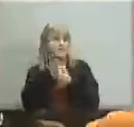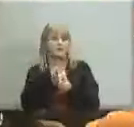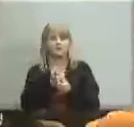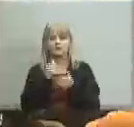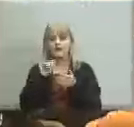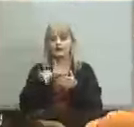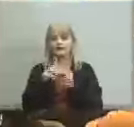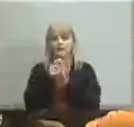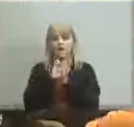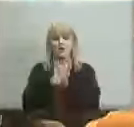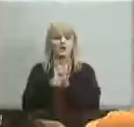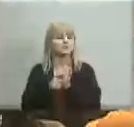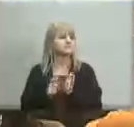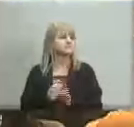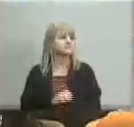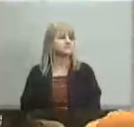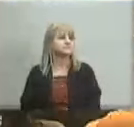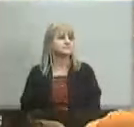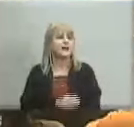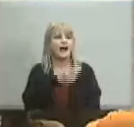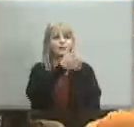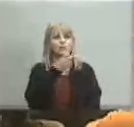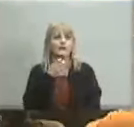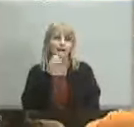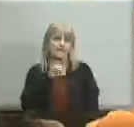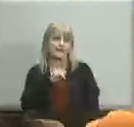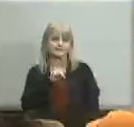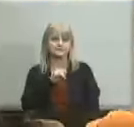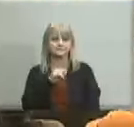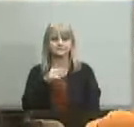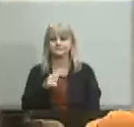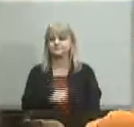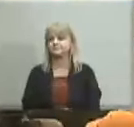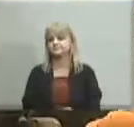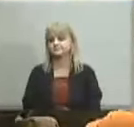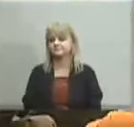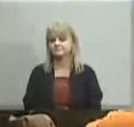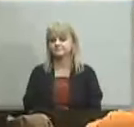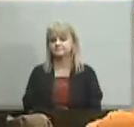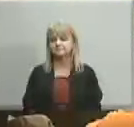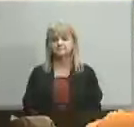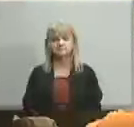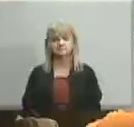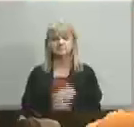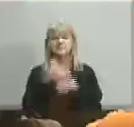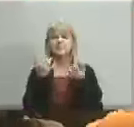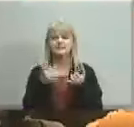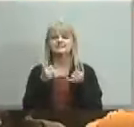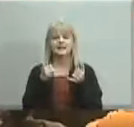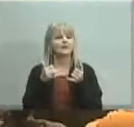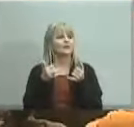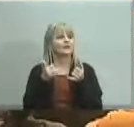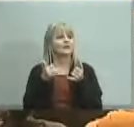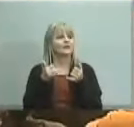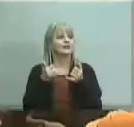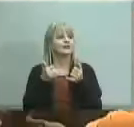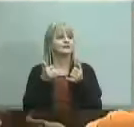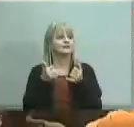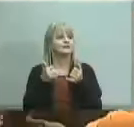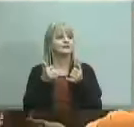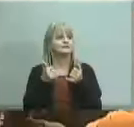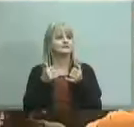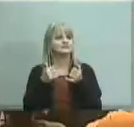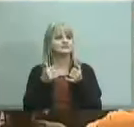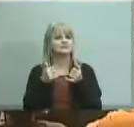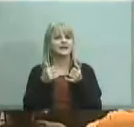referenced also for discussion um so um let's now take them in order um linda on